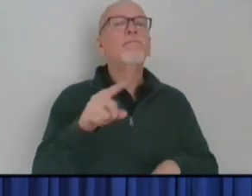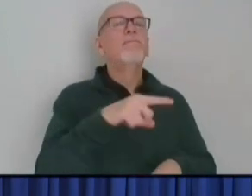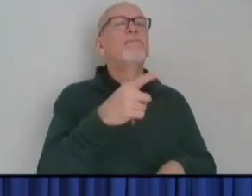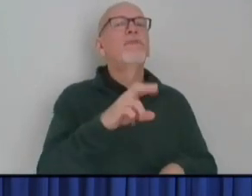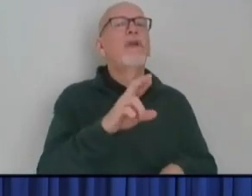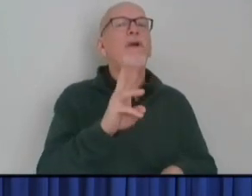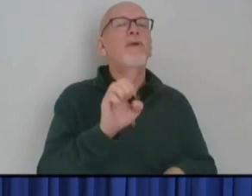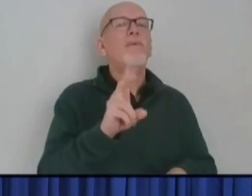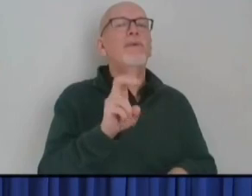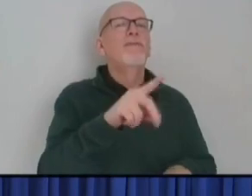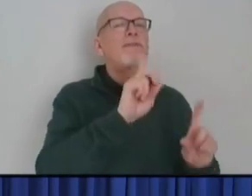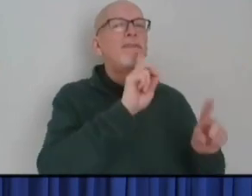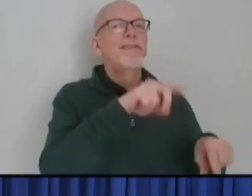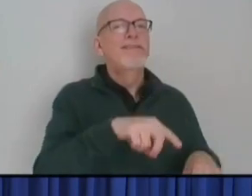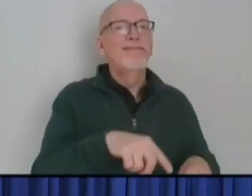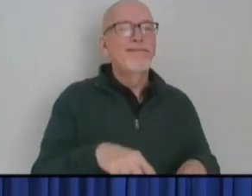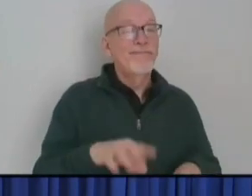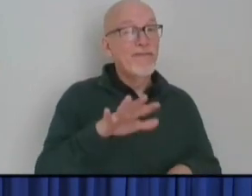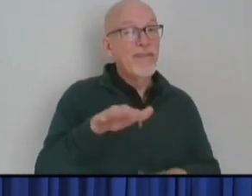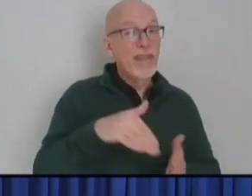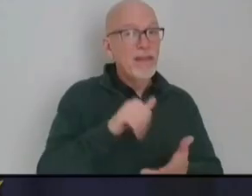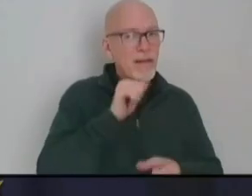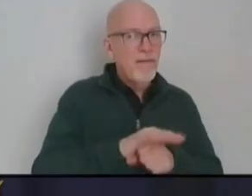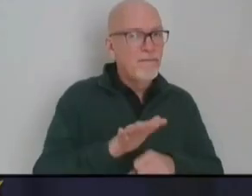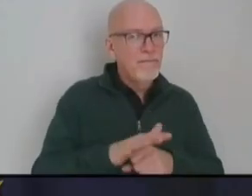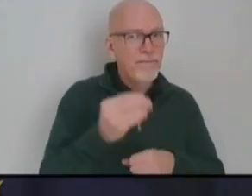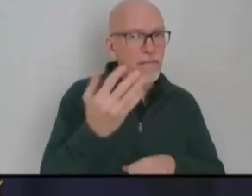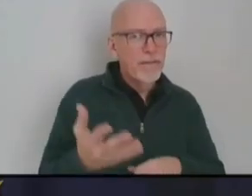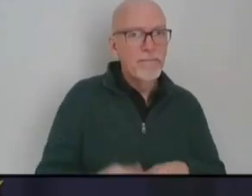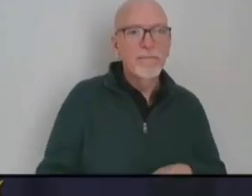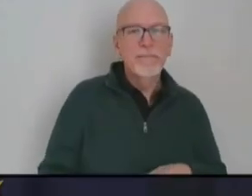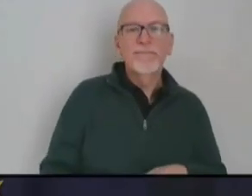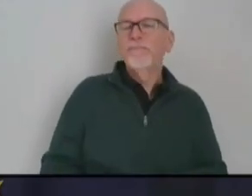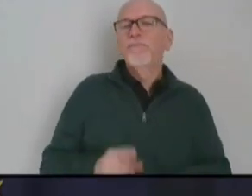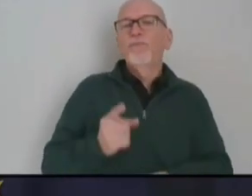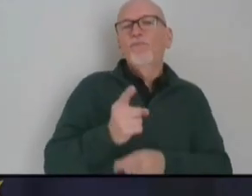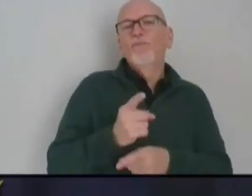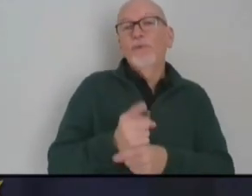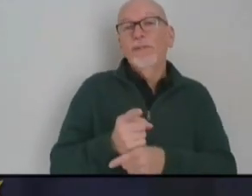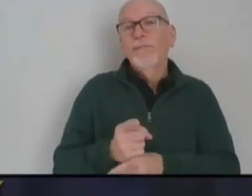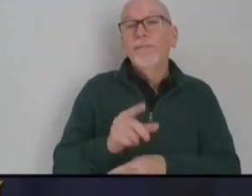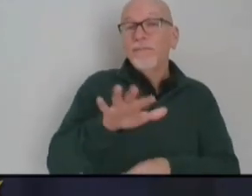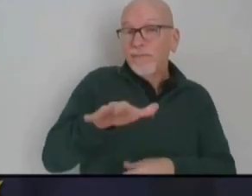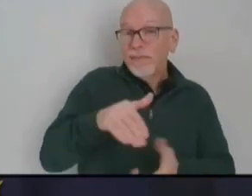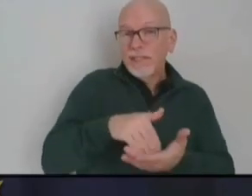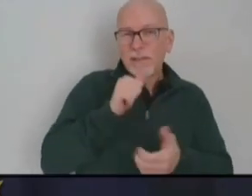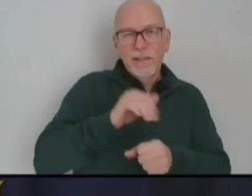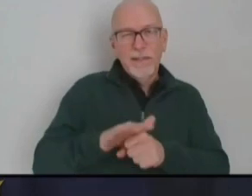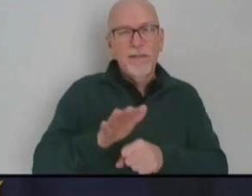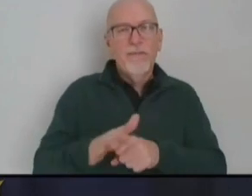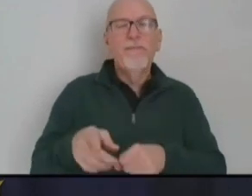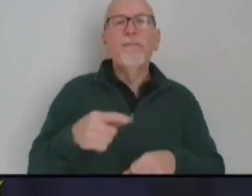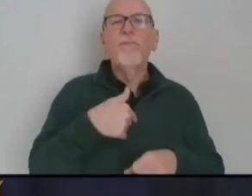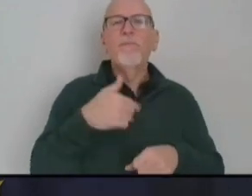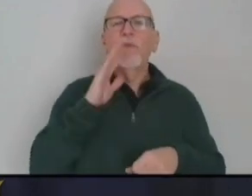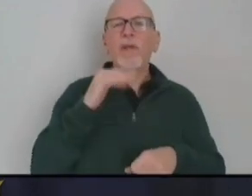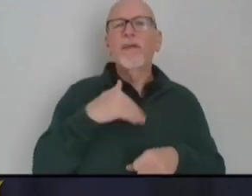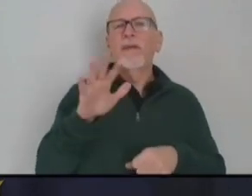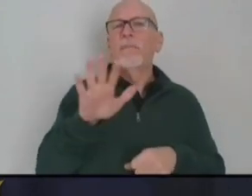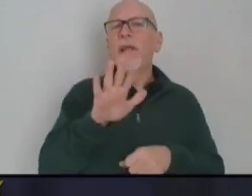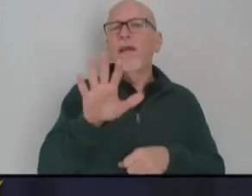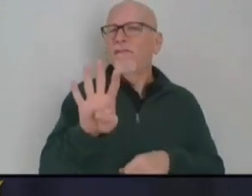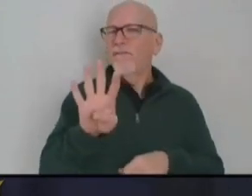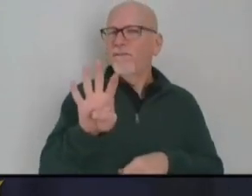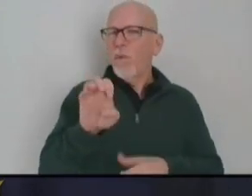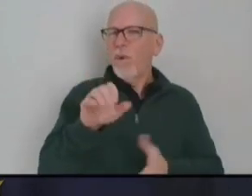take that one. It's not near enough. Yeah. No, it's not enough. So we're estimating we have somewhere in the range of 400,000